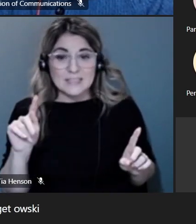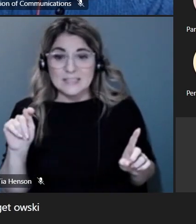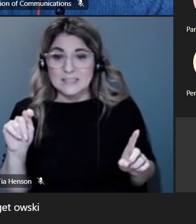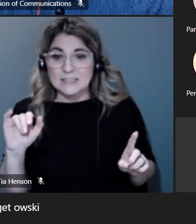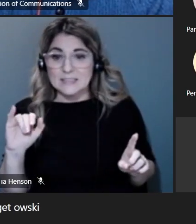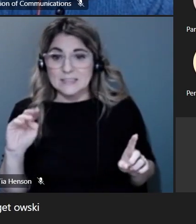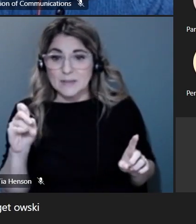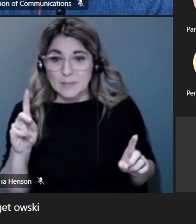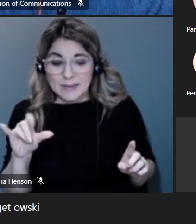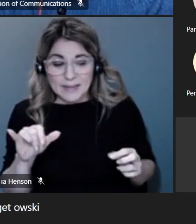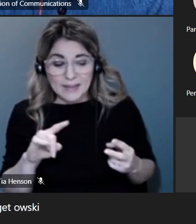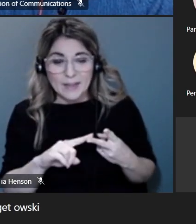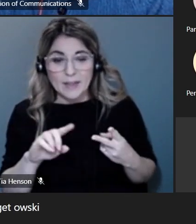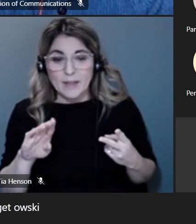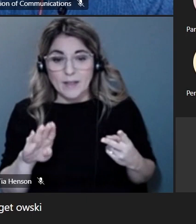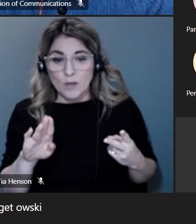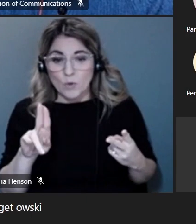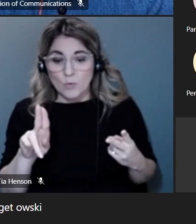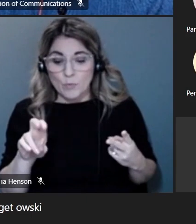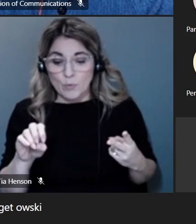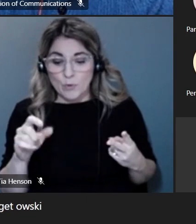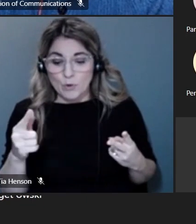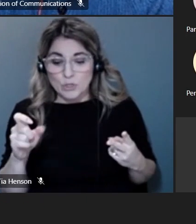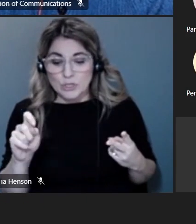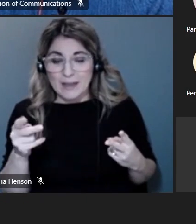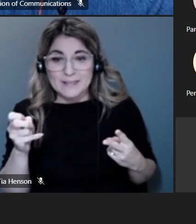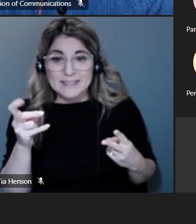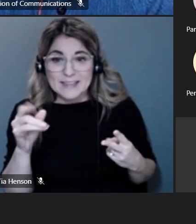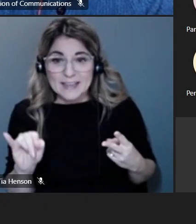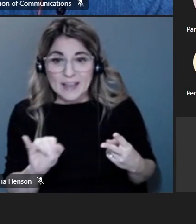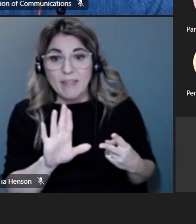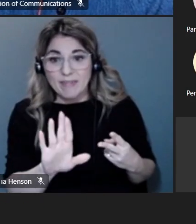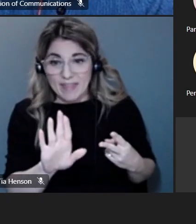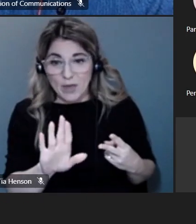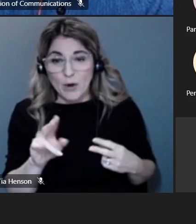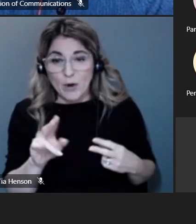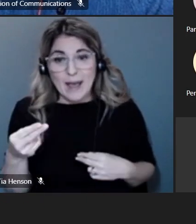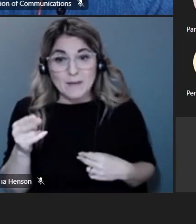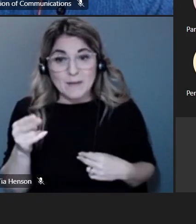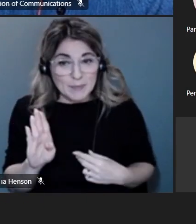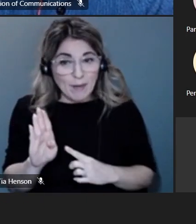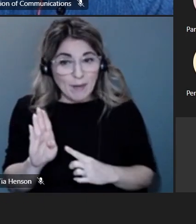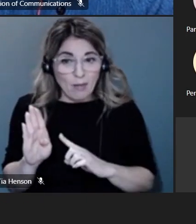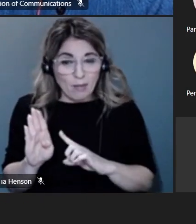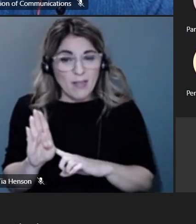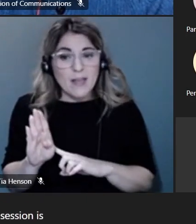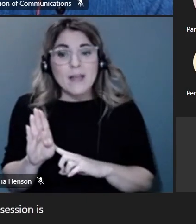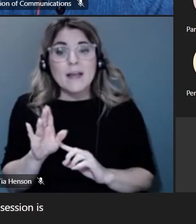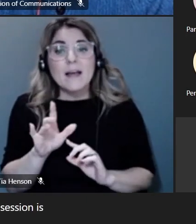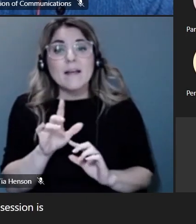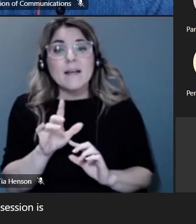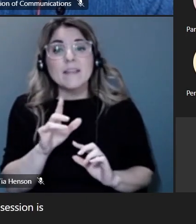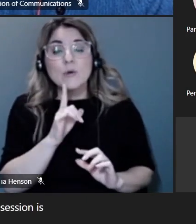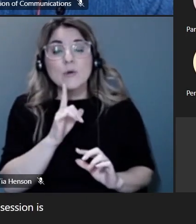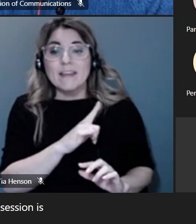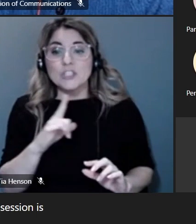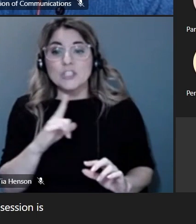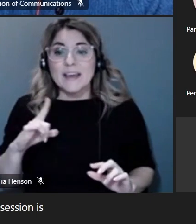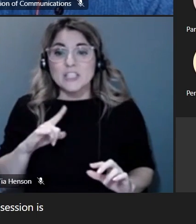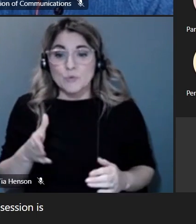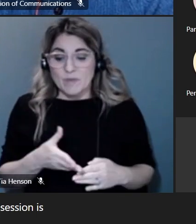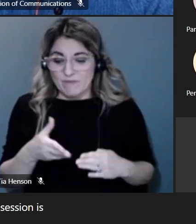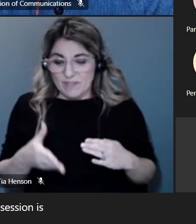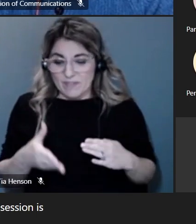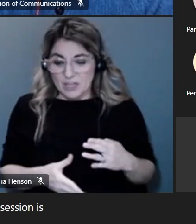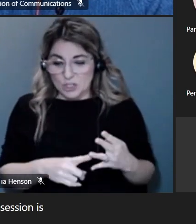the um the timing on uh that i mean the legislative session is going to be over in a month um so i think